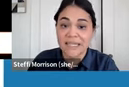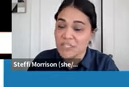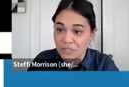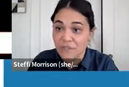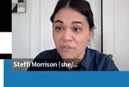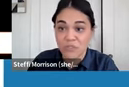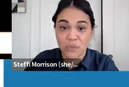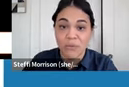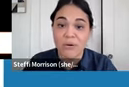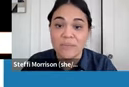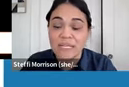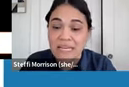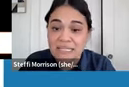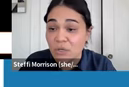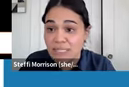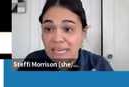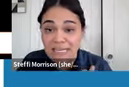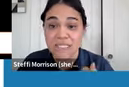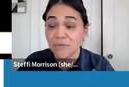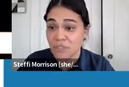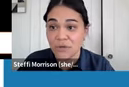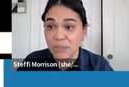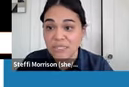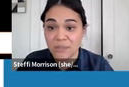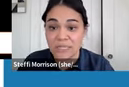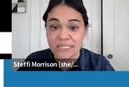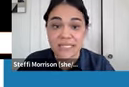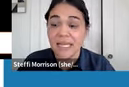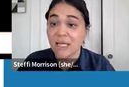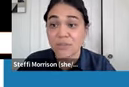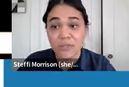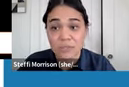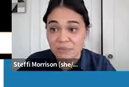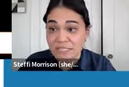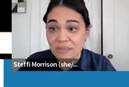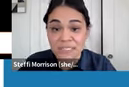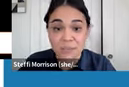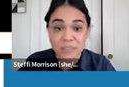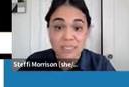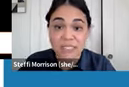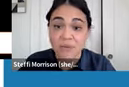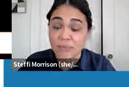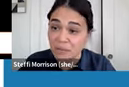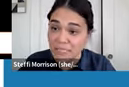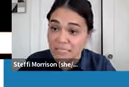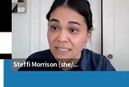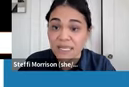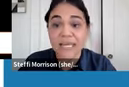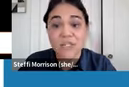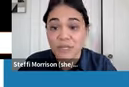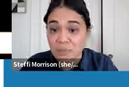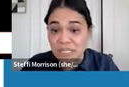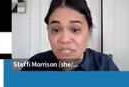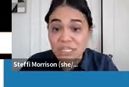This shift to virtual programming has increased access for certain participants, including those with physical disabilities or impairments